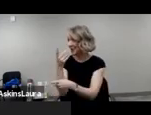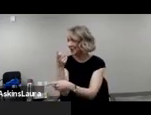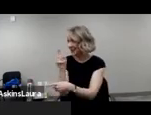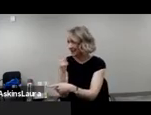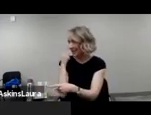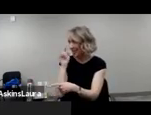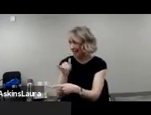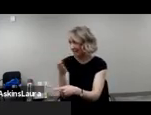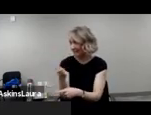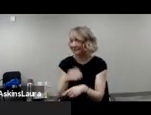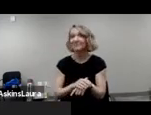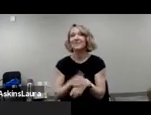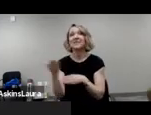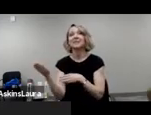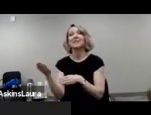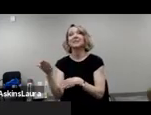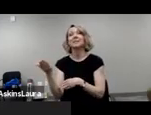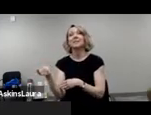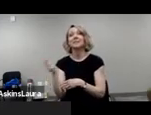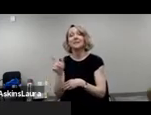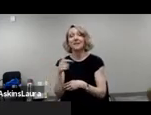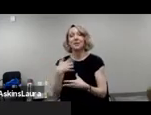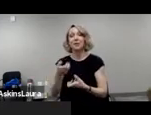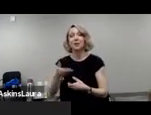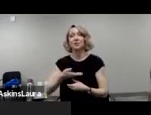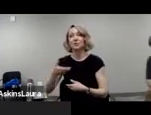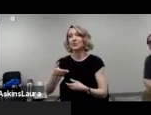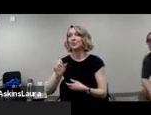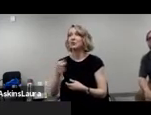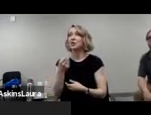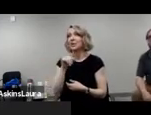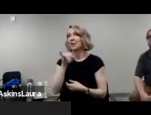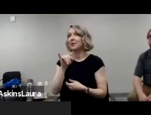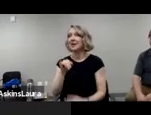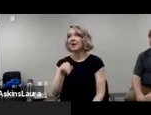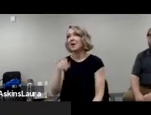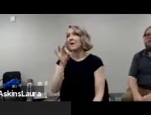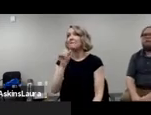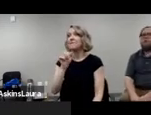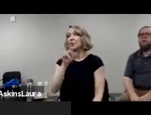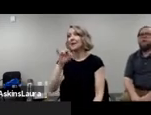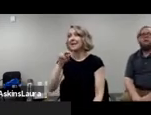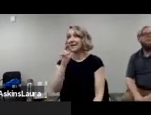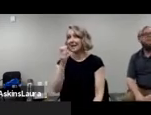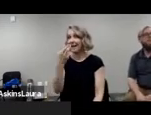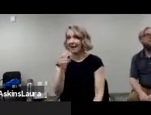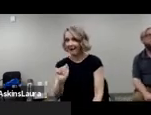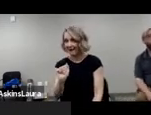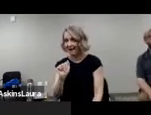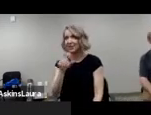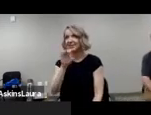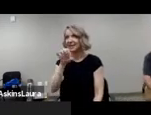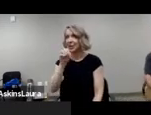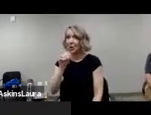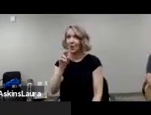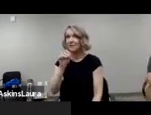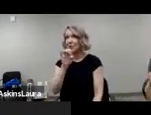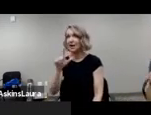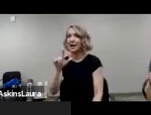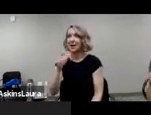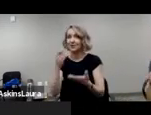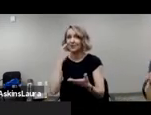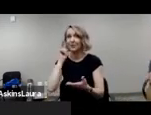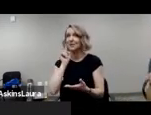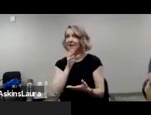Margaret, for that. Next, I'd like to introduce you to Sherry Farina. Sherry is the CEO of NorCal Services for